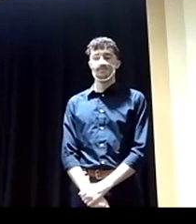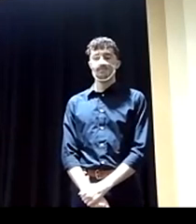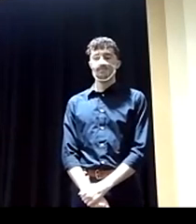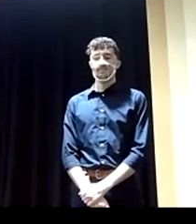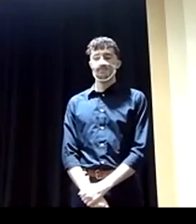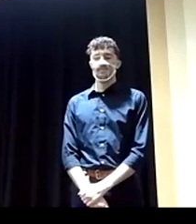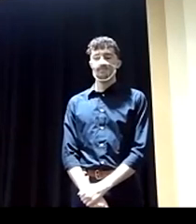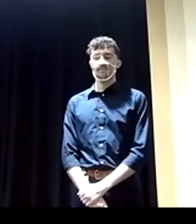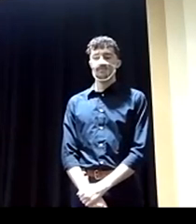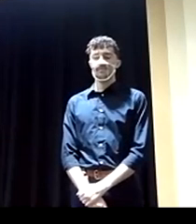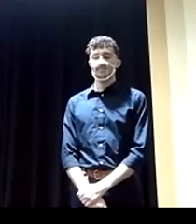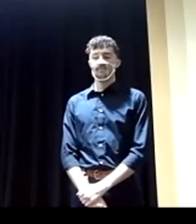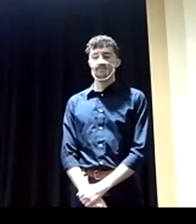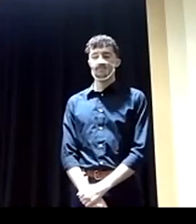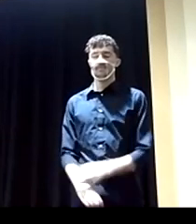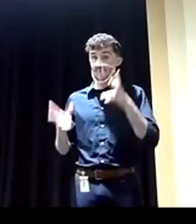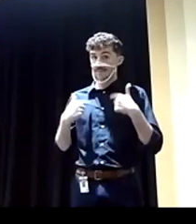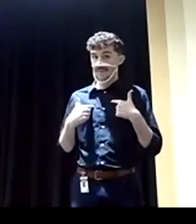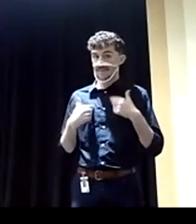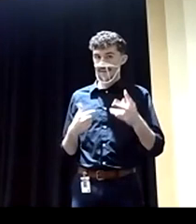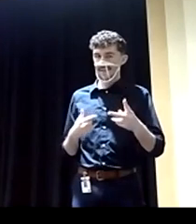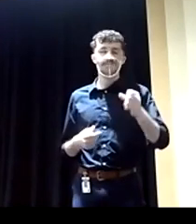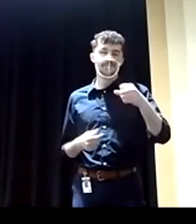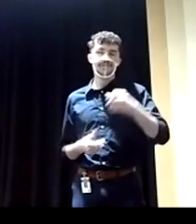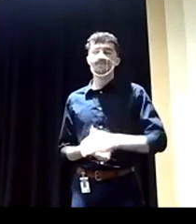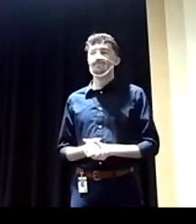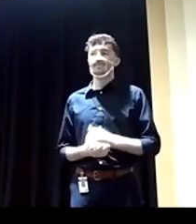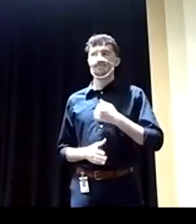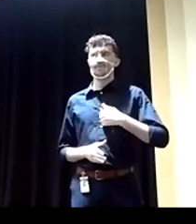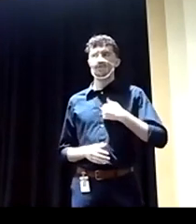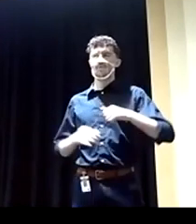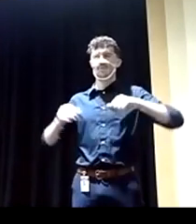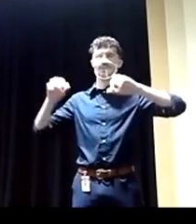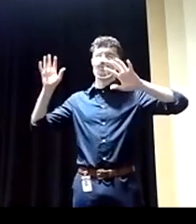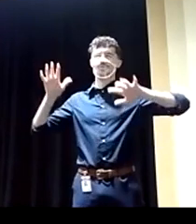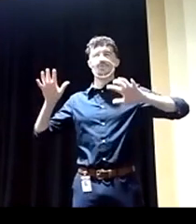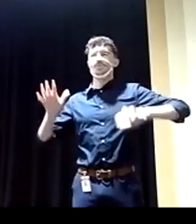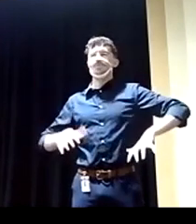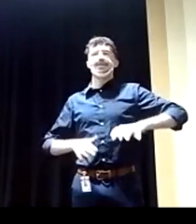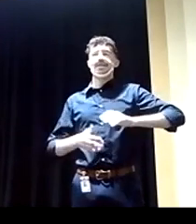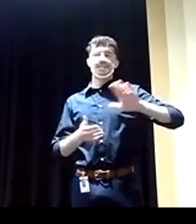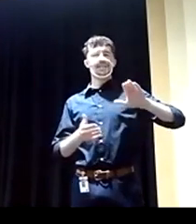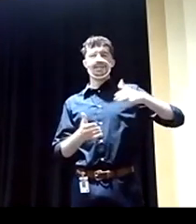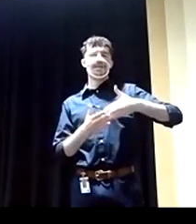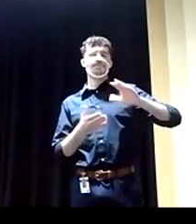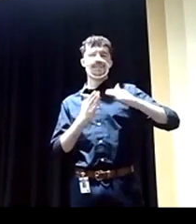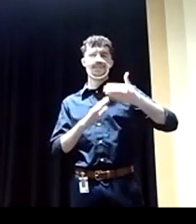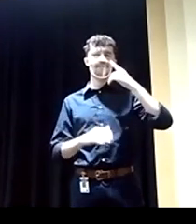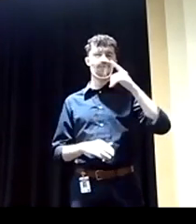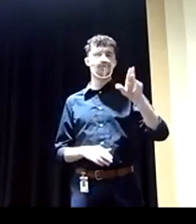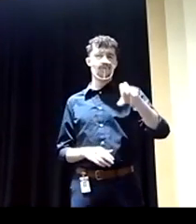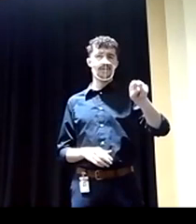Did you guys lose me? I back? Yes. Sorry. It's raining in the capital city of the United States, and we have unstable internet.